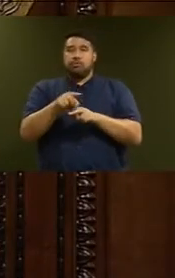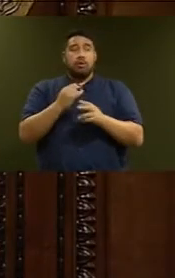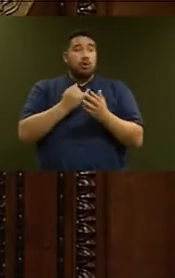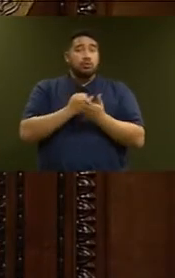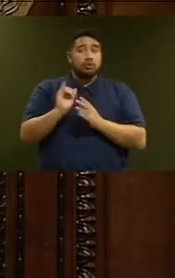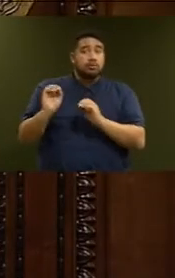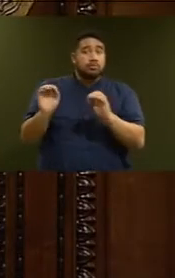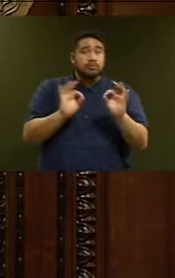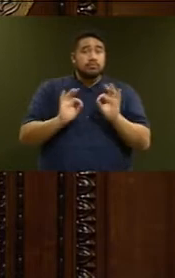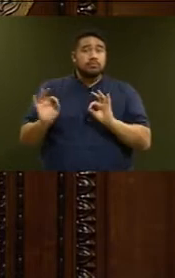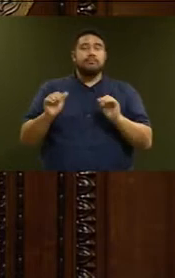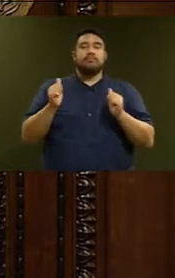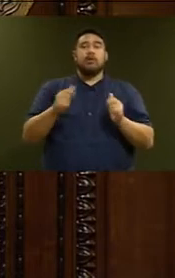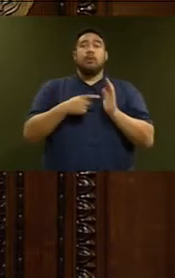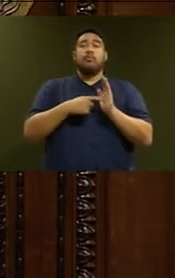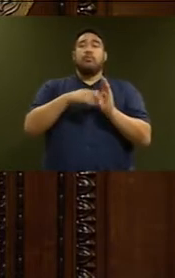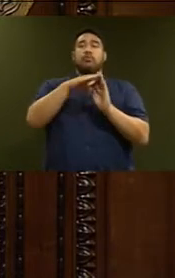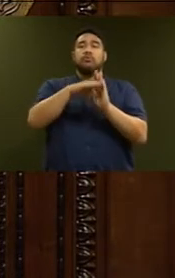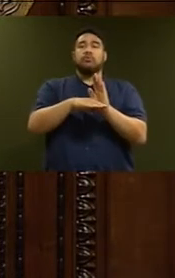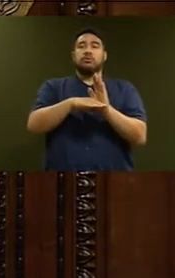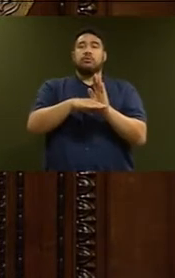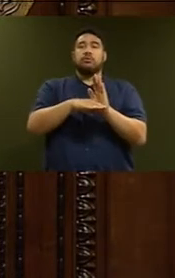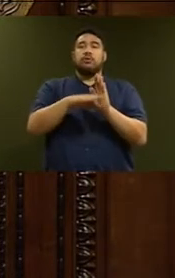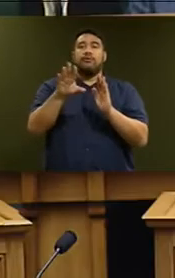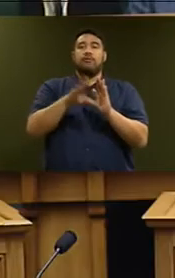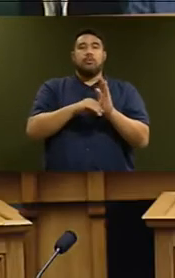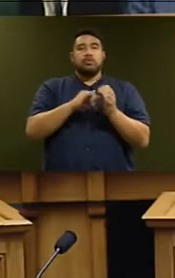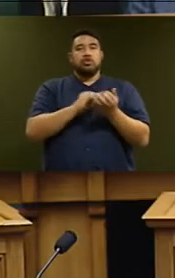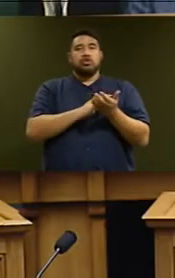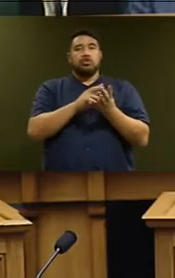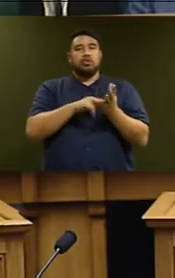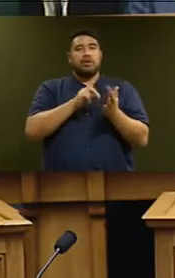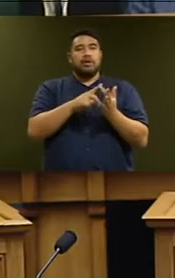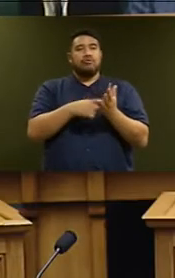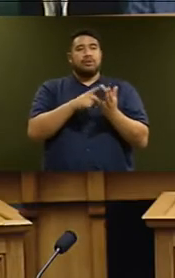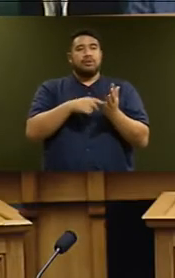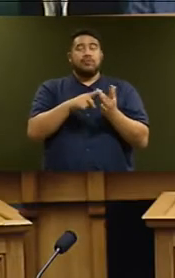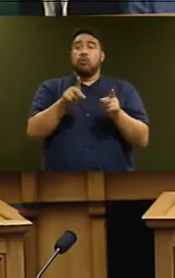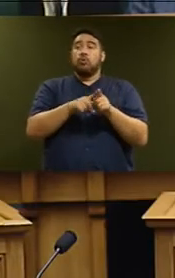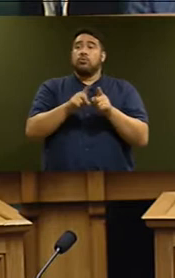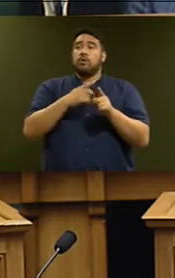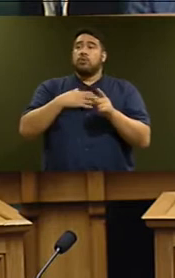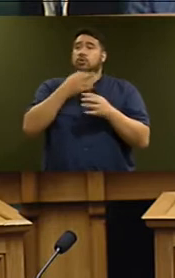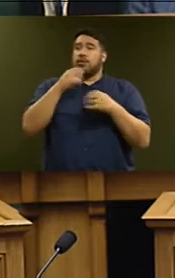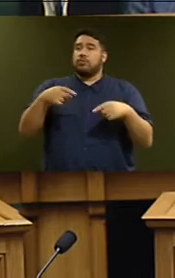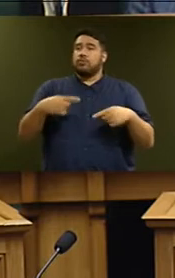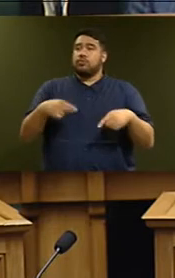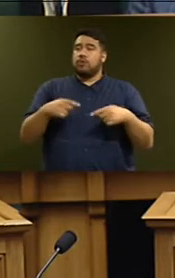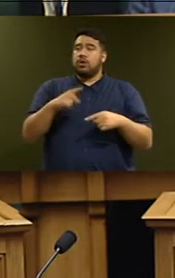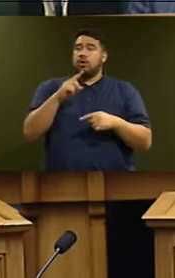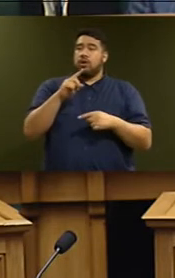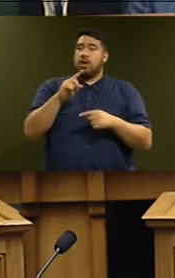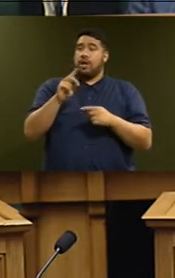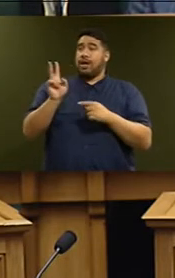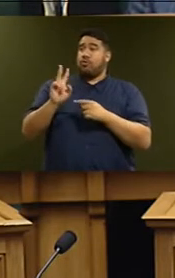appears to be none. Point of order. A point of order, Dr Shane Rittig. Mr Speaker, I seek leave to table an April 4th, 2017